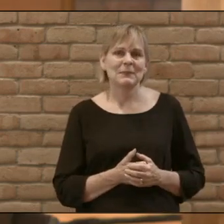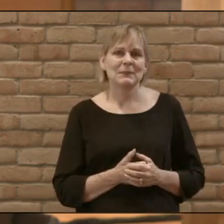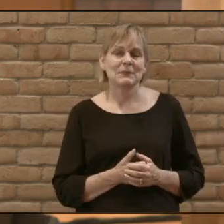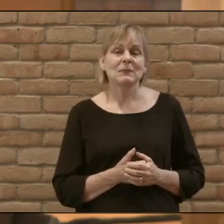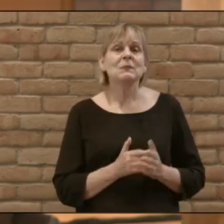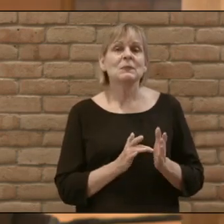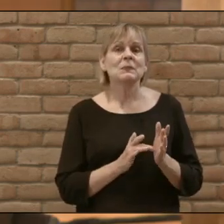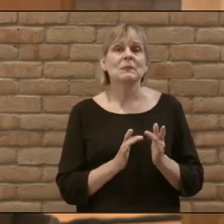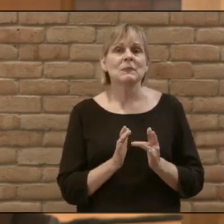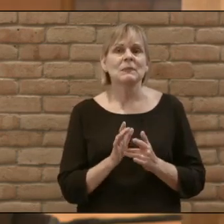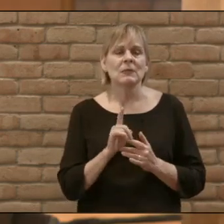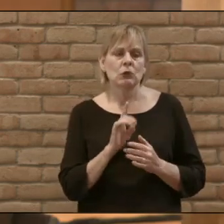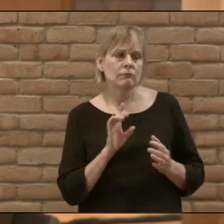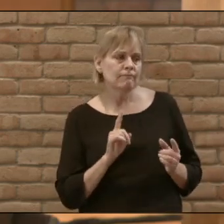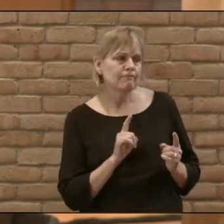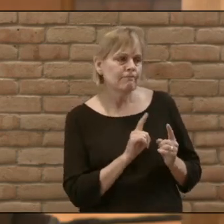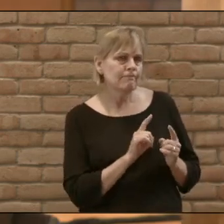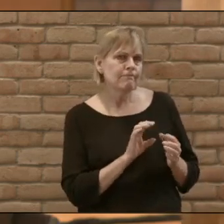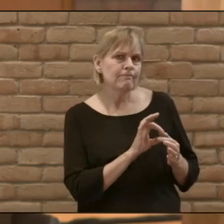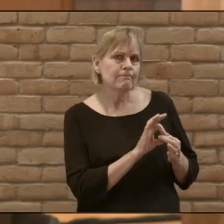Jesus needed to connect with her